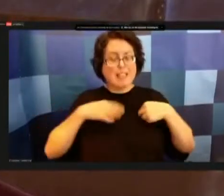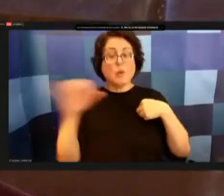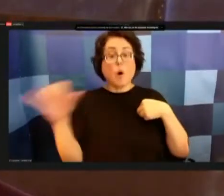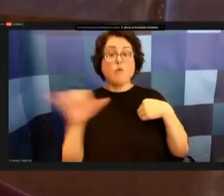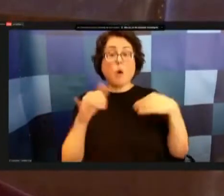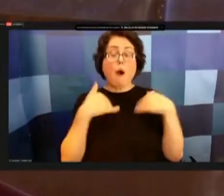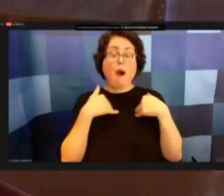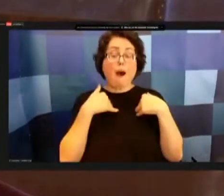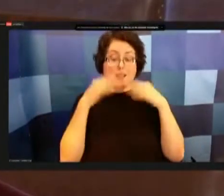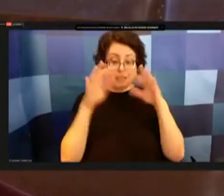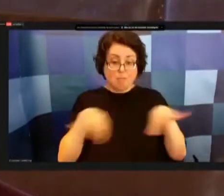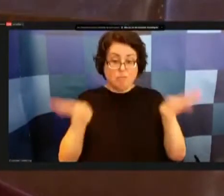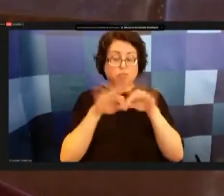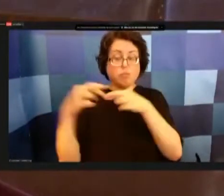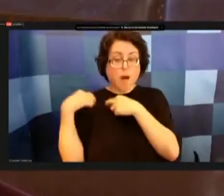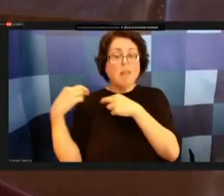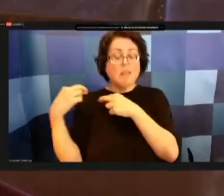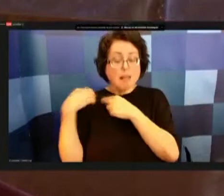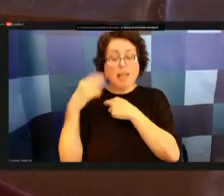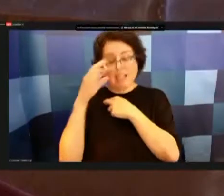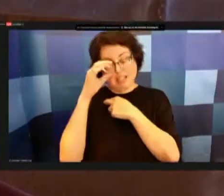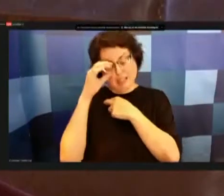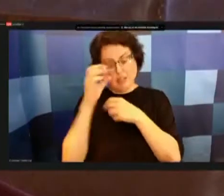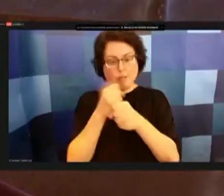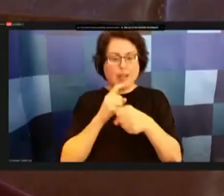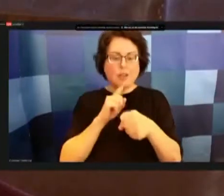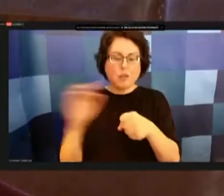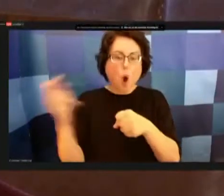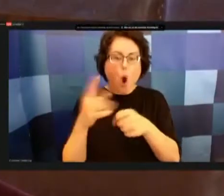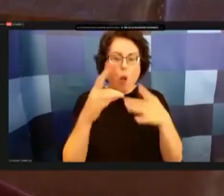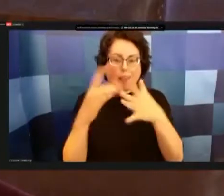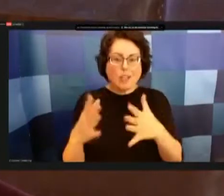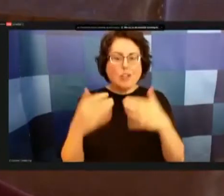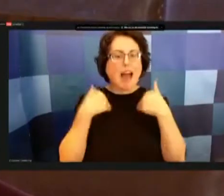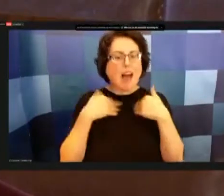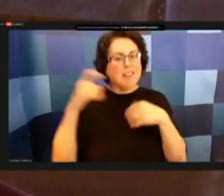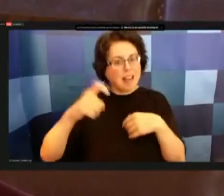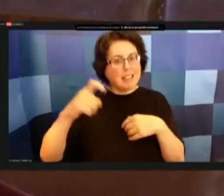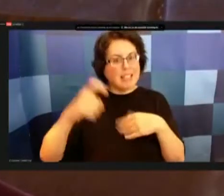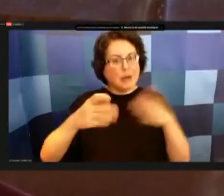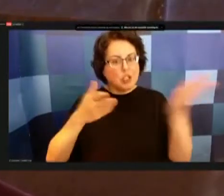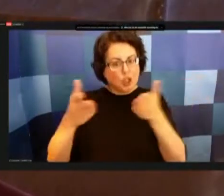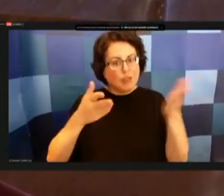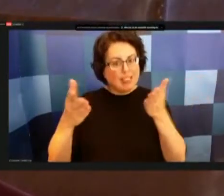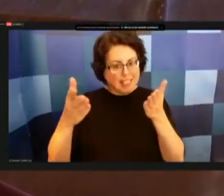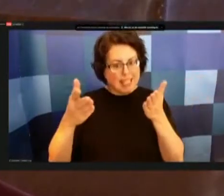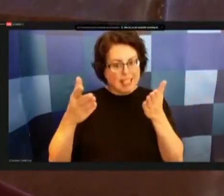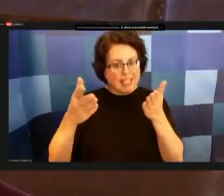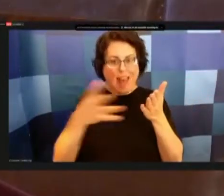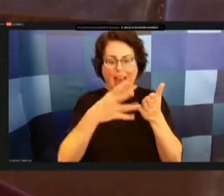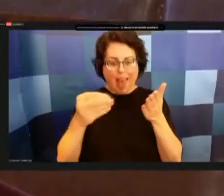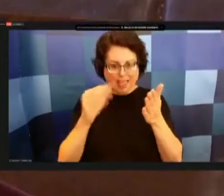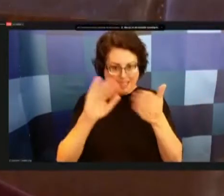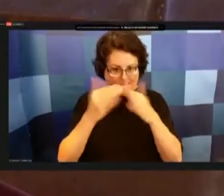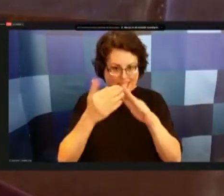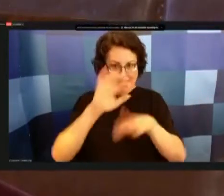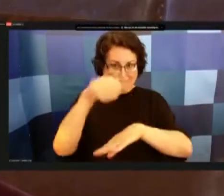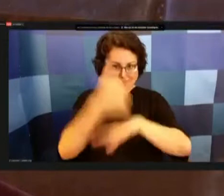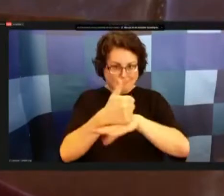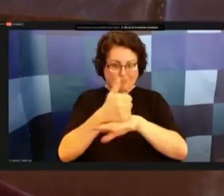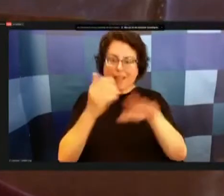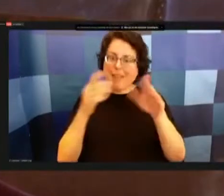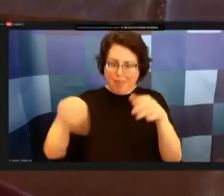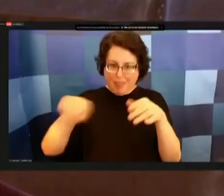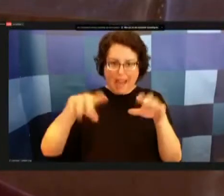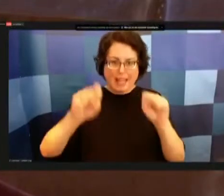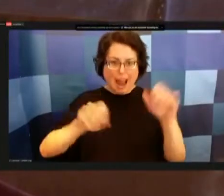ensure all entrepreneurs visionaries and leaders have the necessary services and city infrastructure to thrive as the city